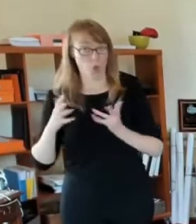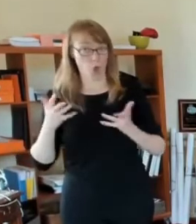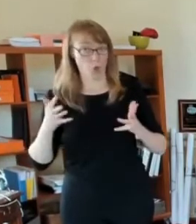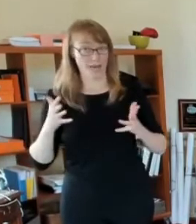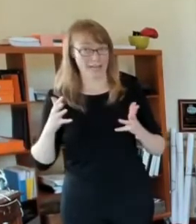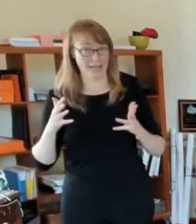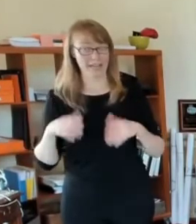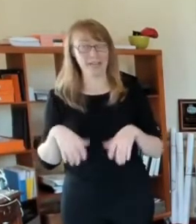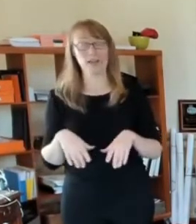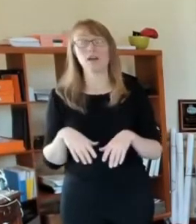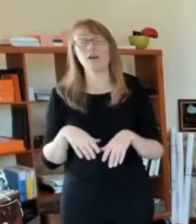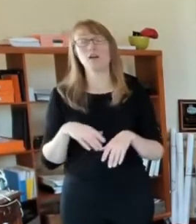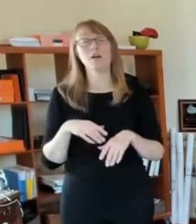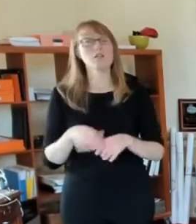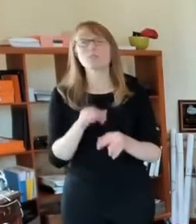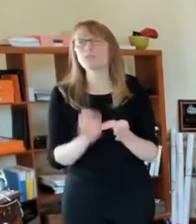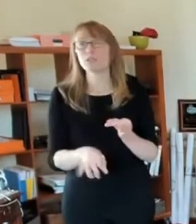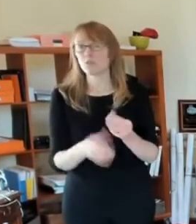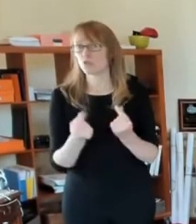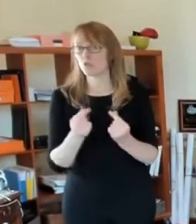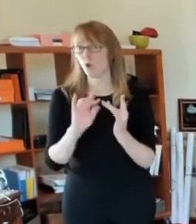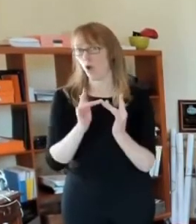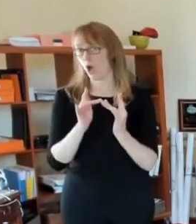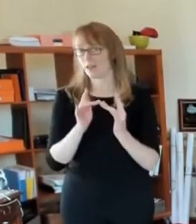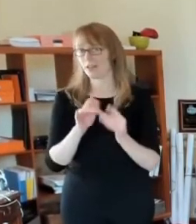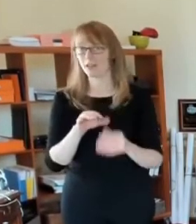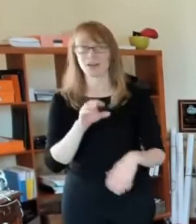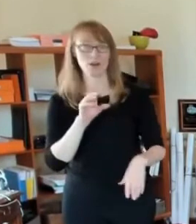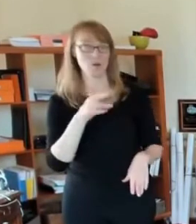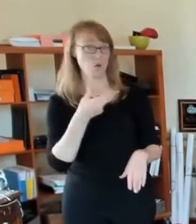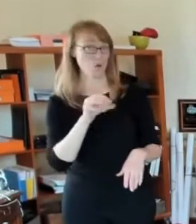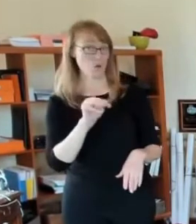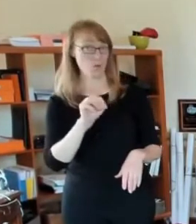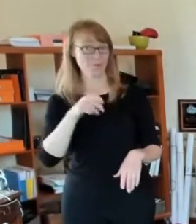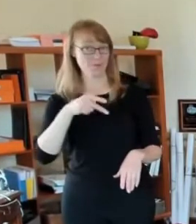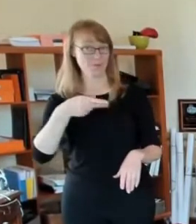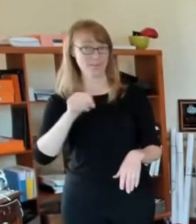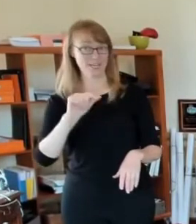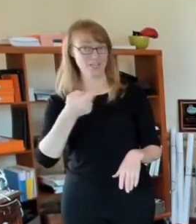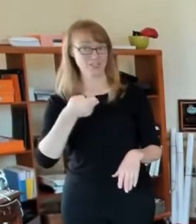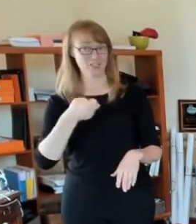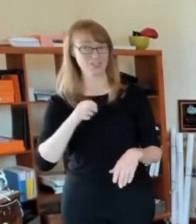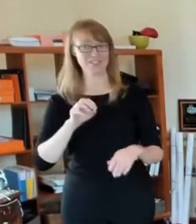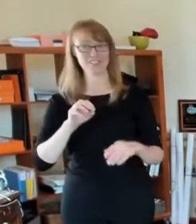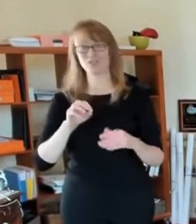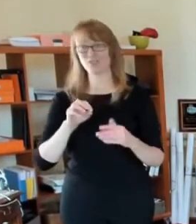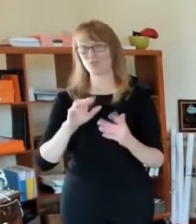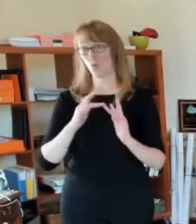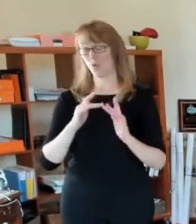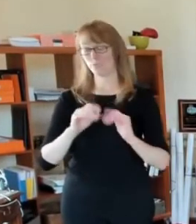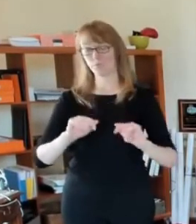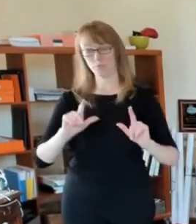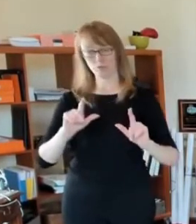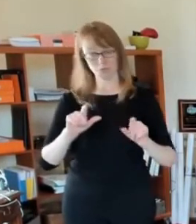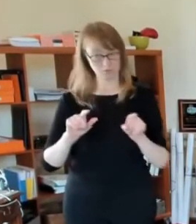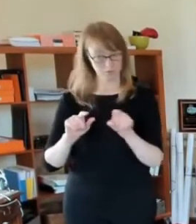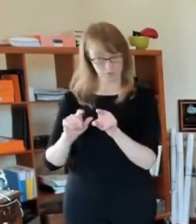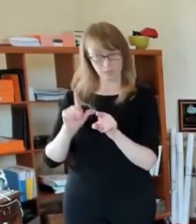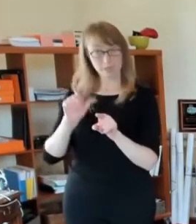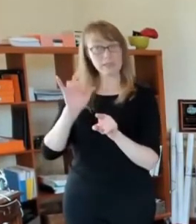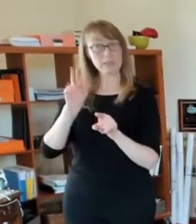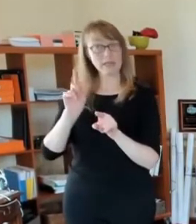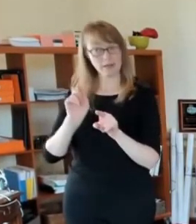So if you go to the homepage of the city, you'll you'll find a link to the application, ask you some